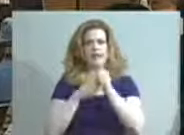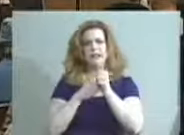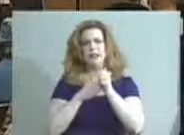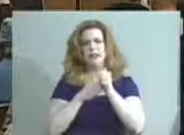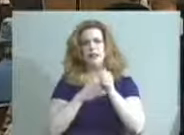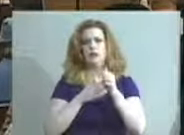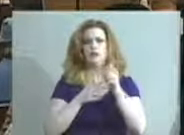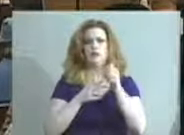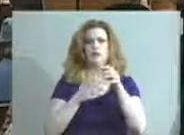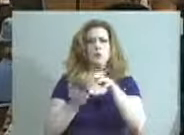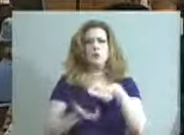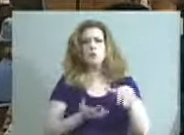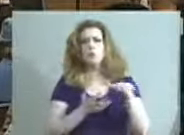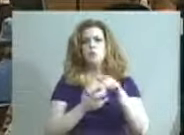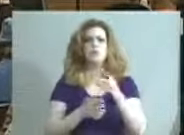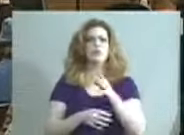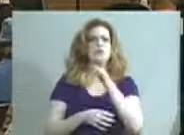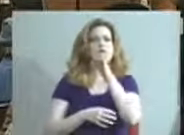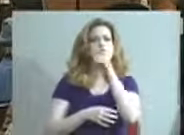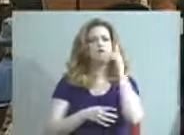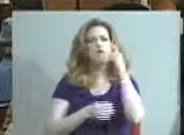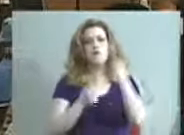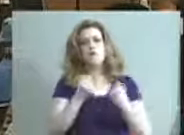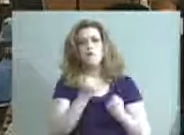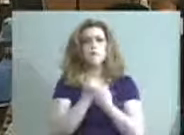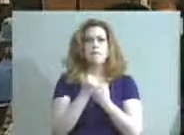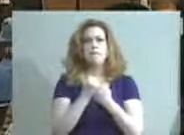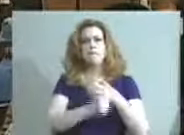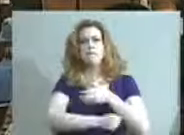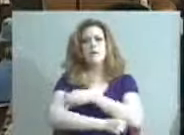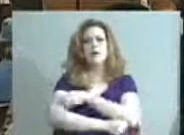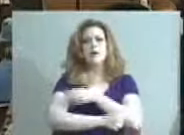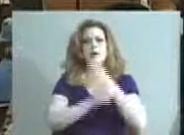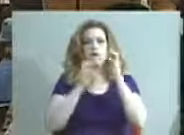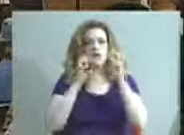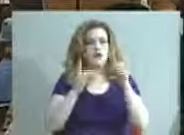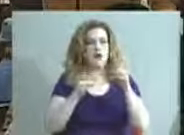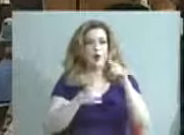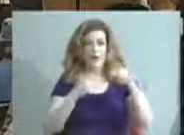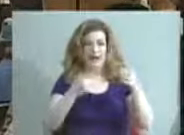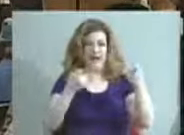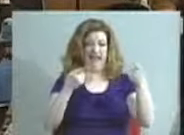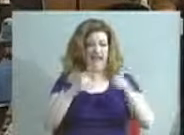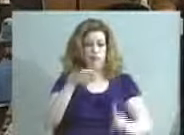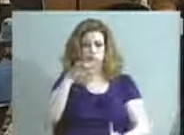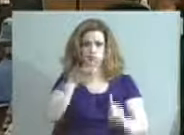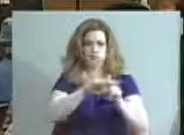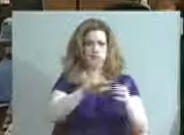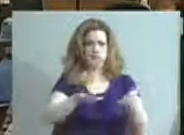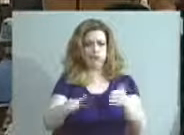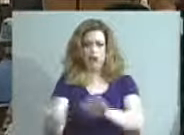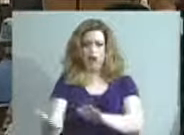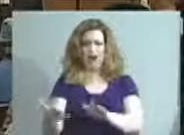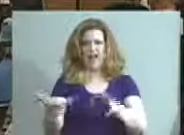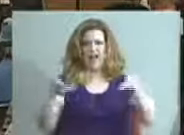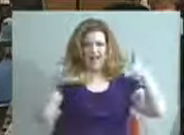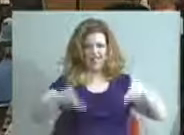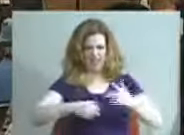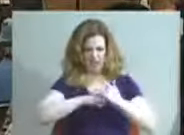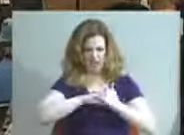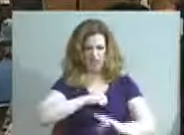transformative power of education when Jay passed away unexpectedly and he leaves a very big hole